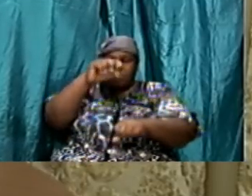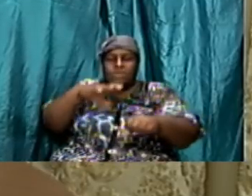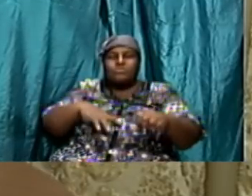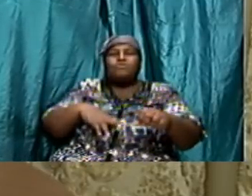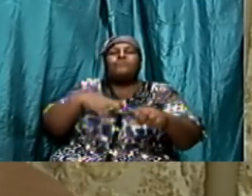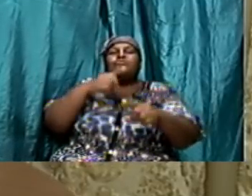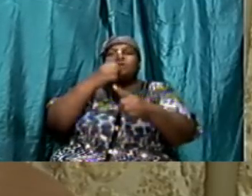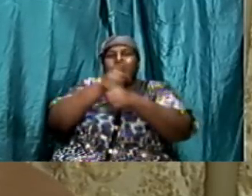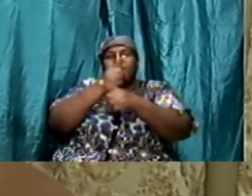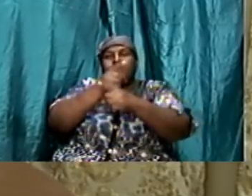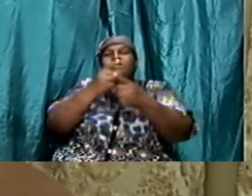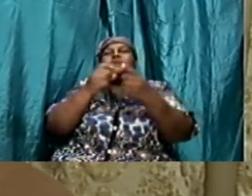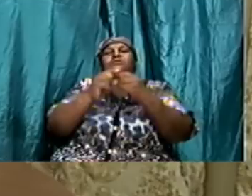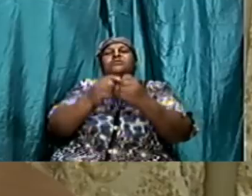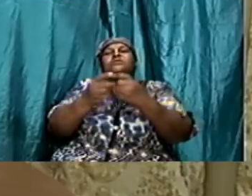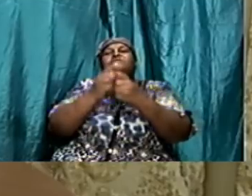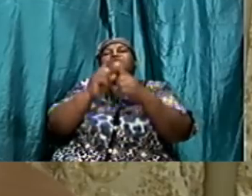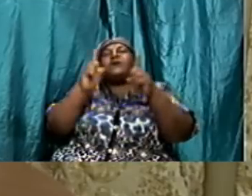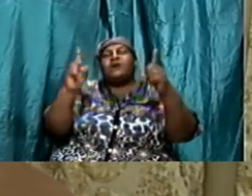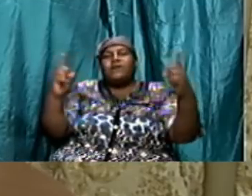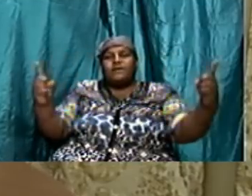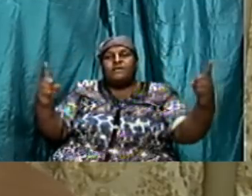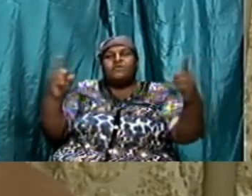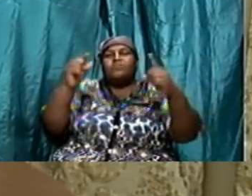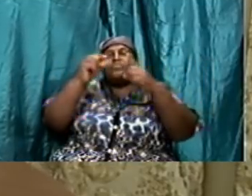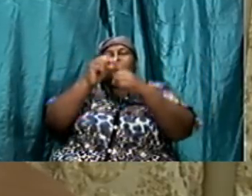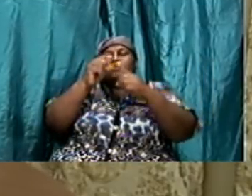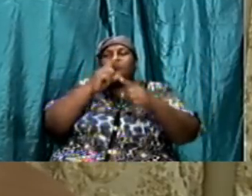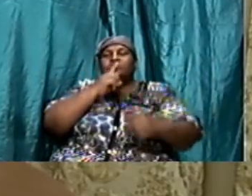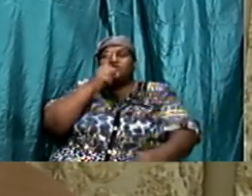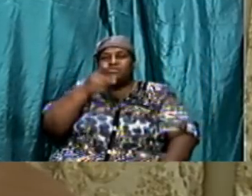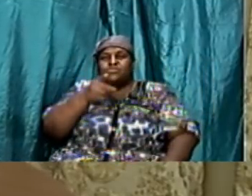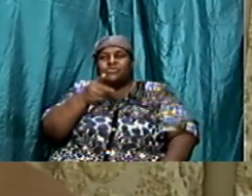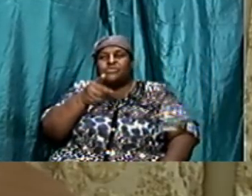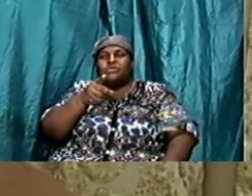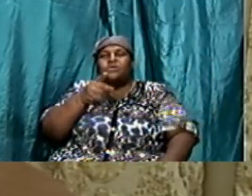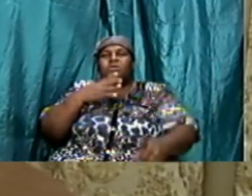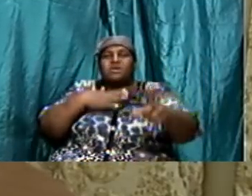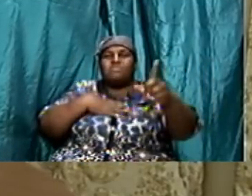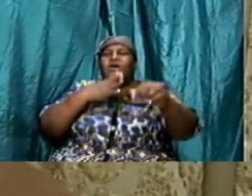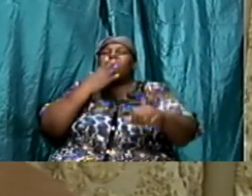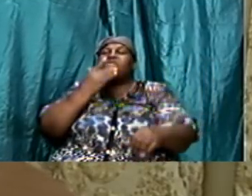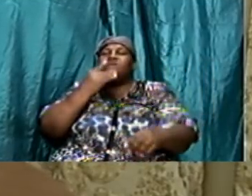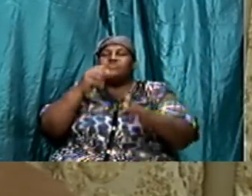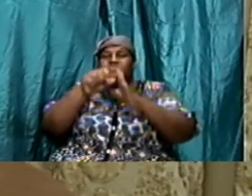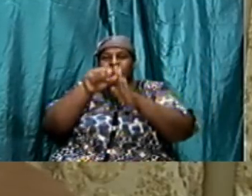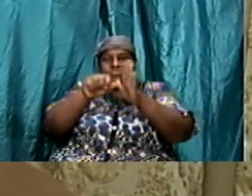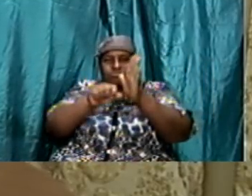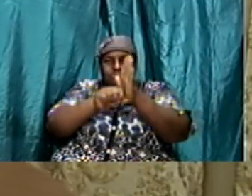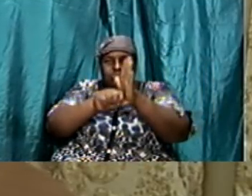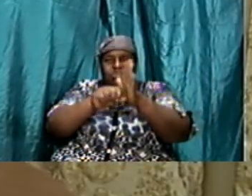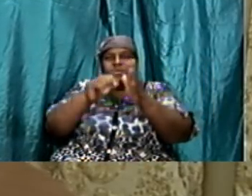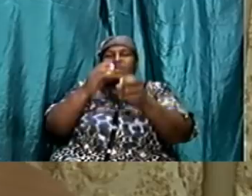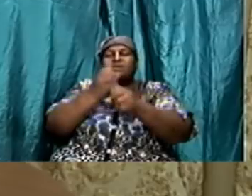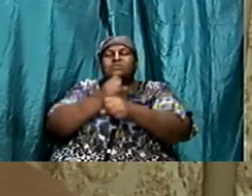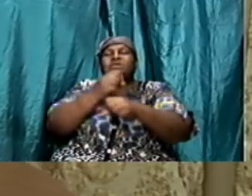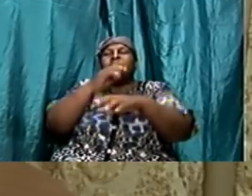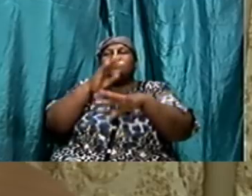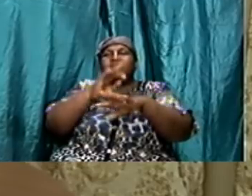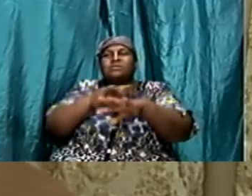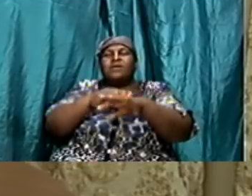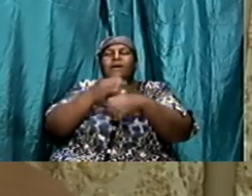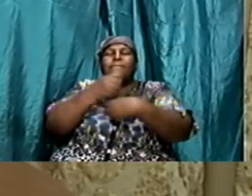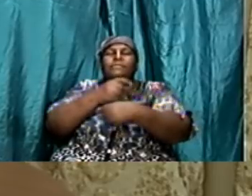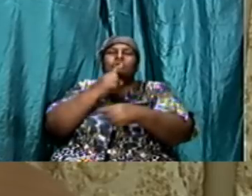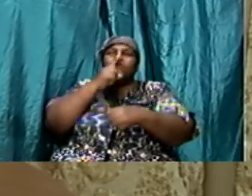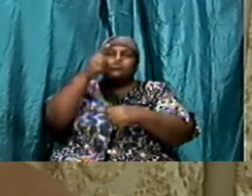of truth that is one of my favorite scriptures because it means i would have to take time to always ensure that i'm in the